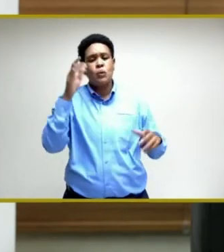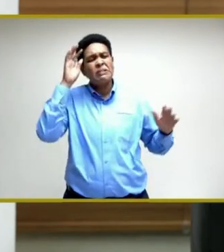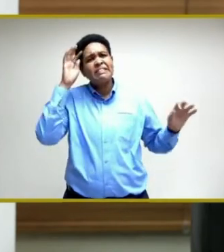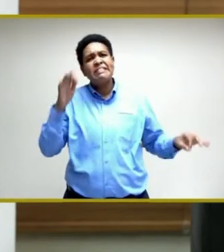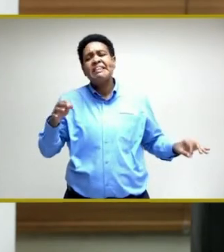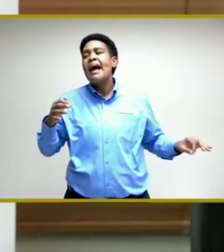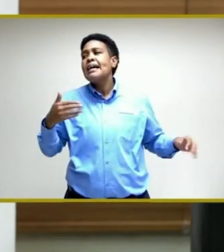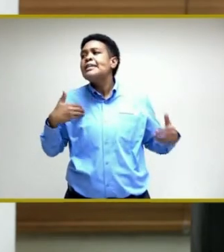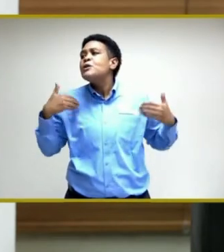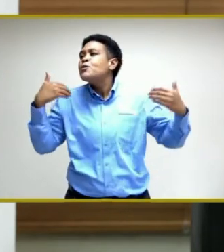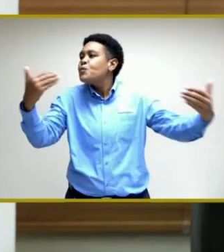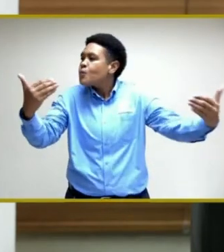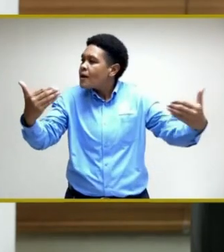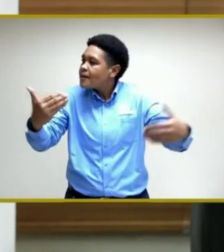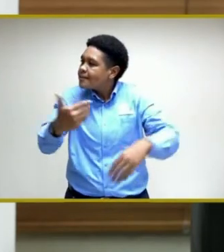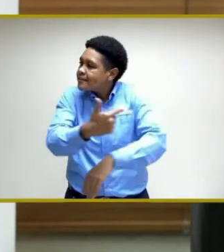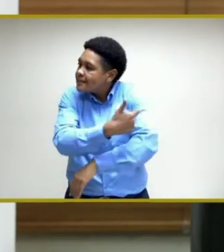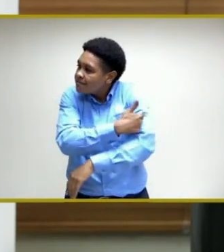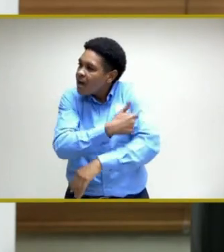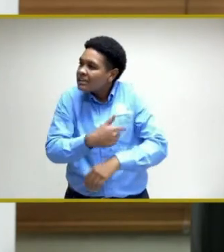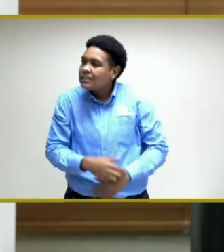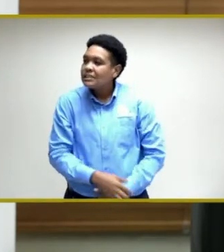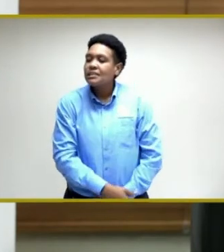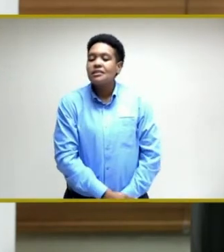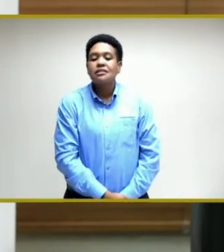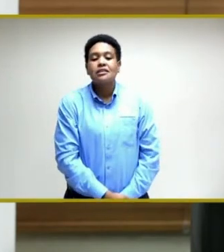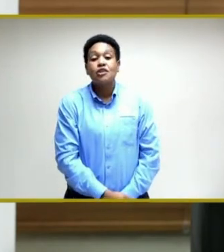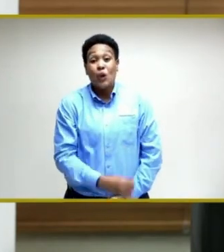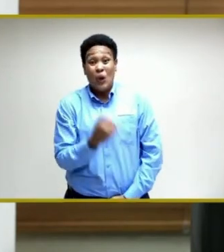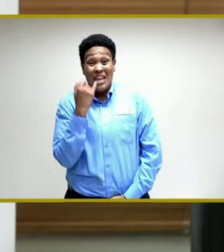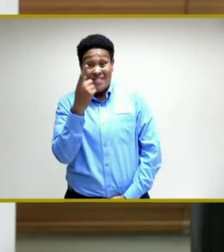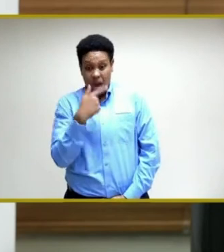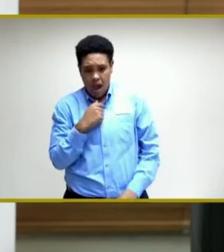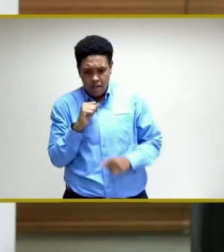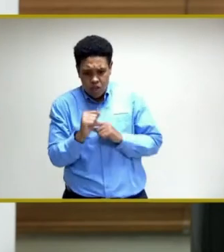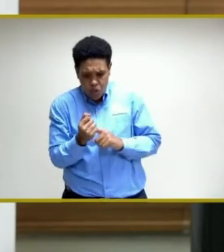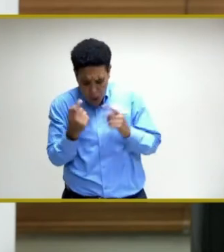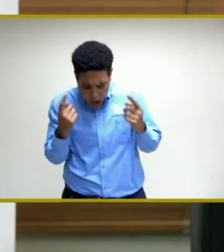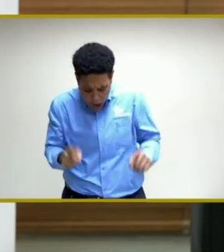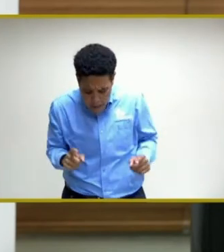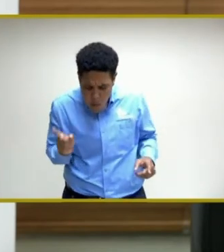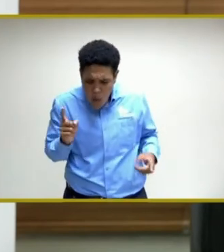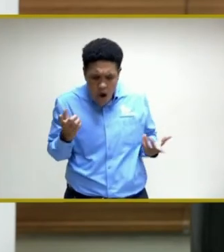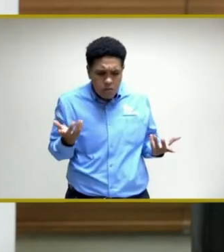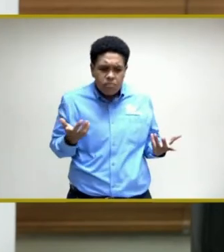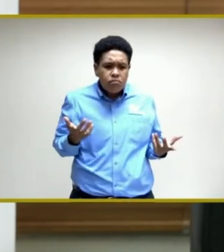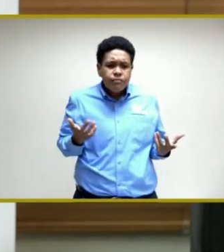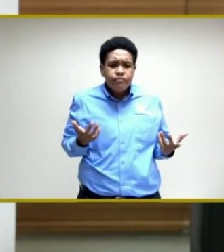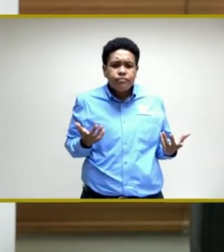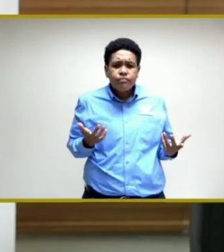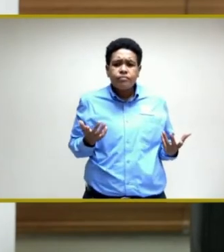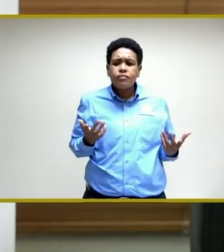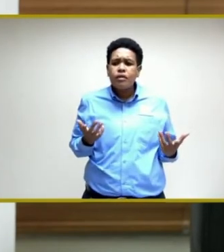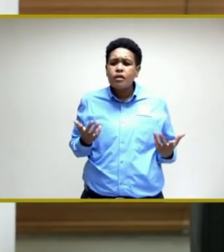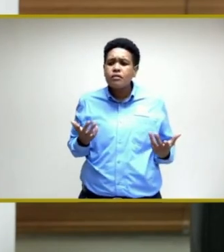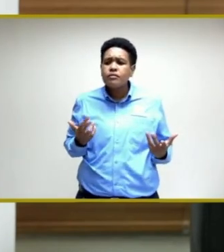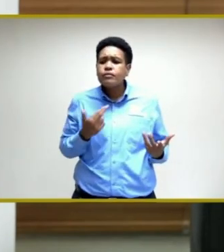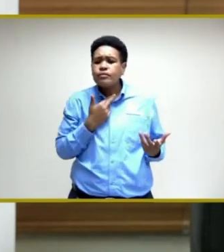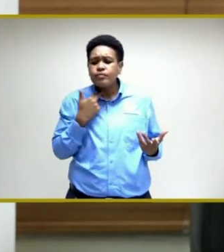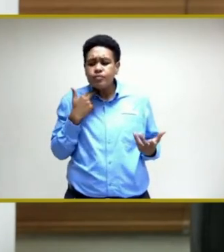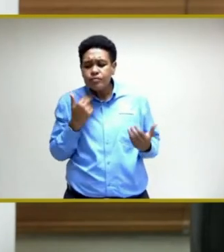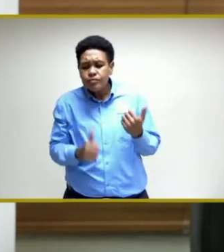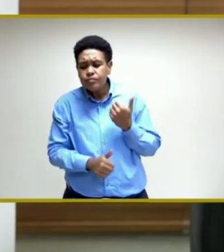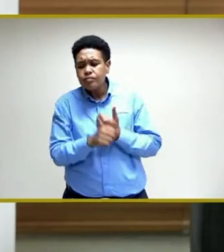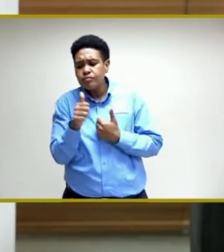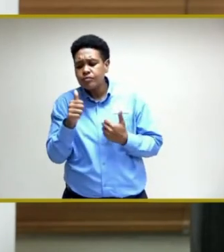take the vaccine. And so, if you have a scenario where a risk assessment